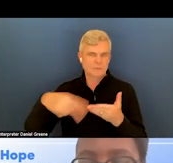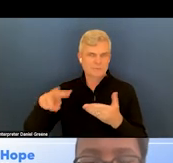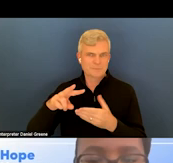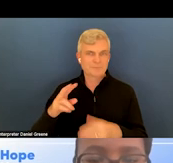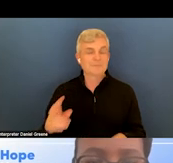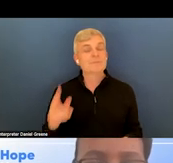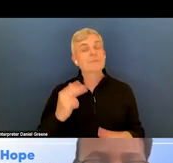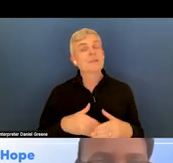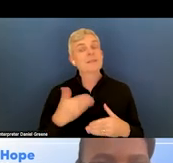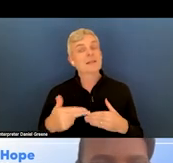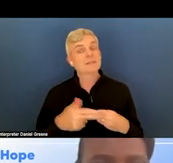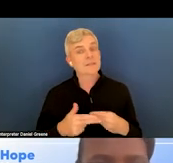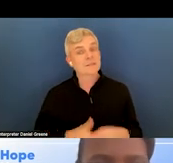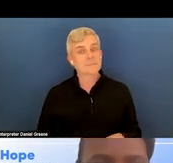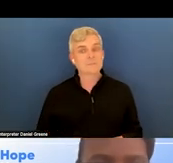next slide.